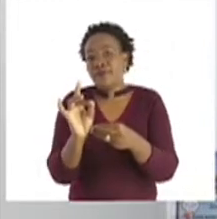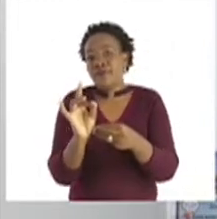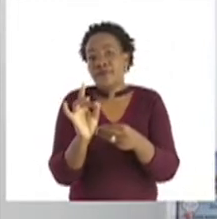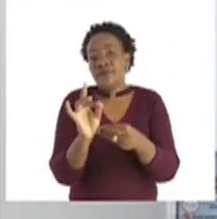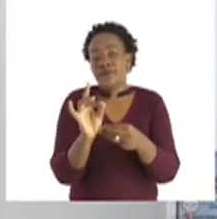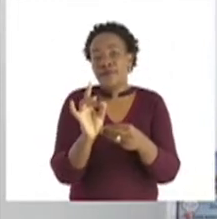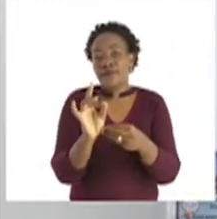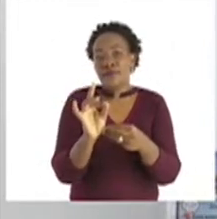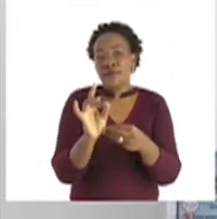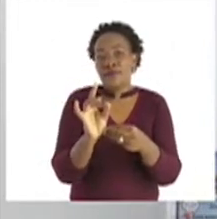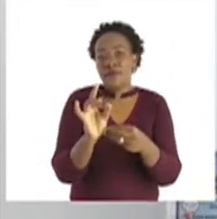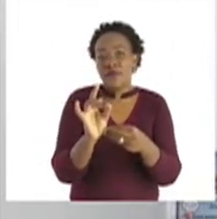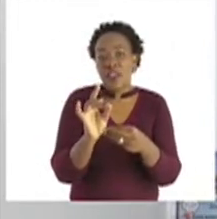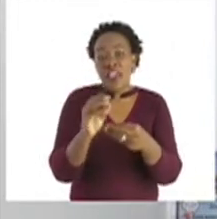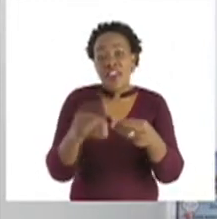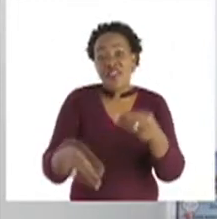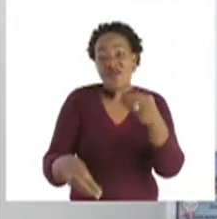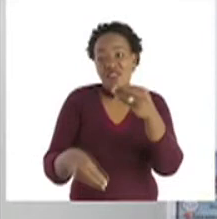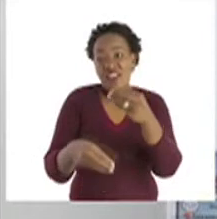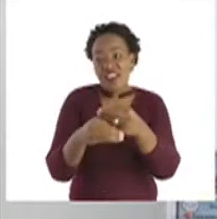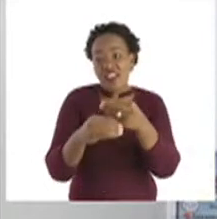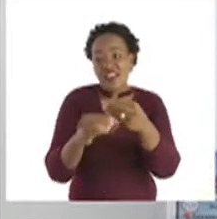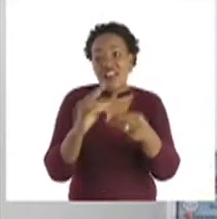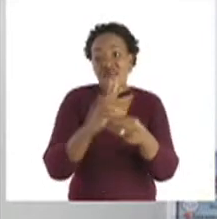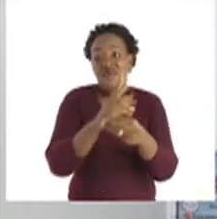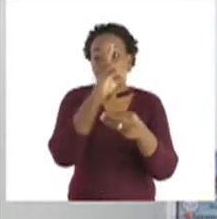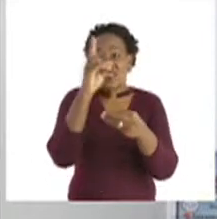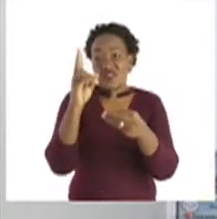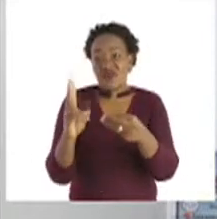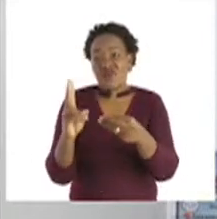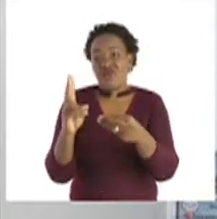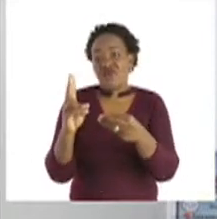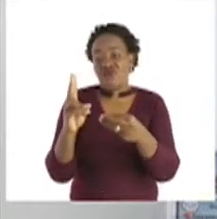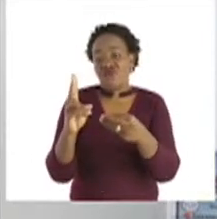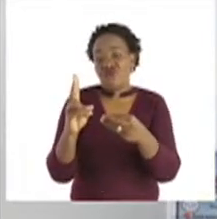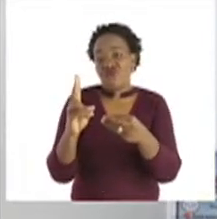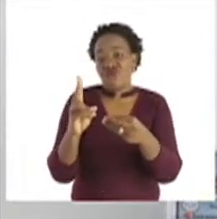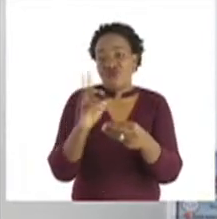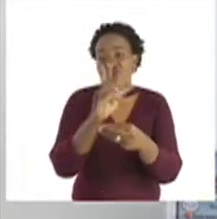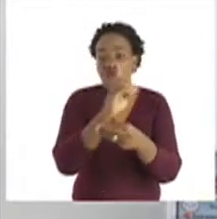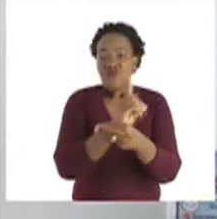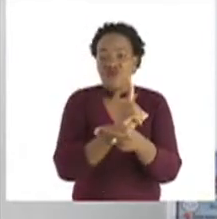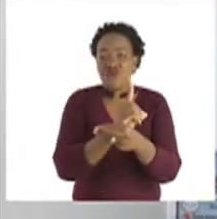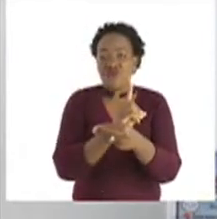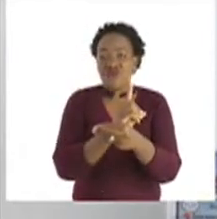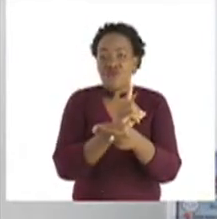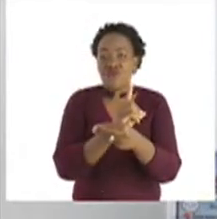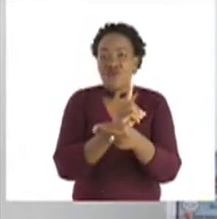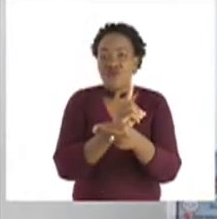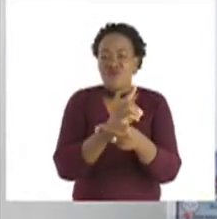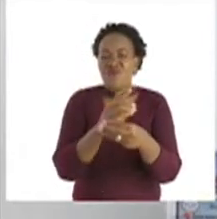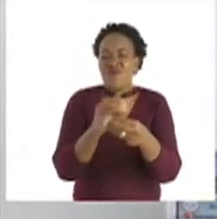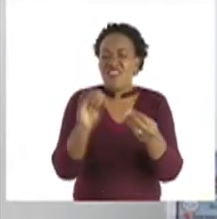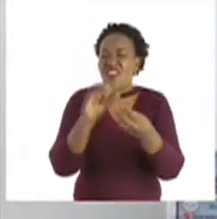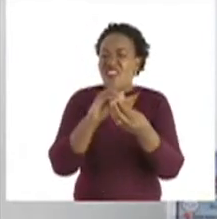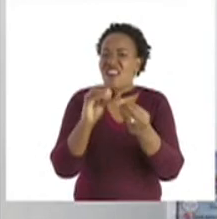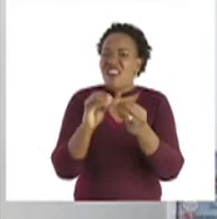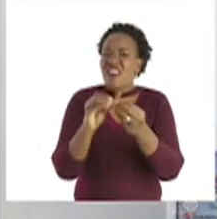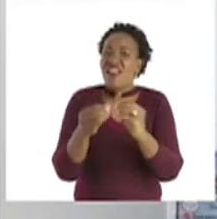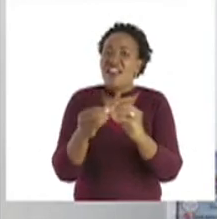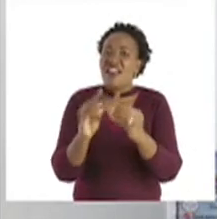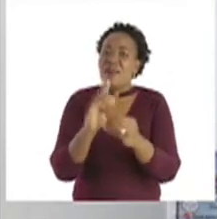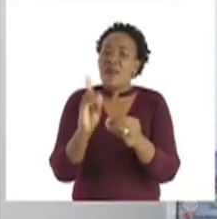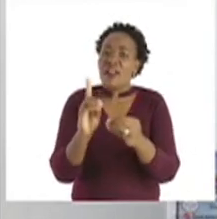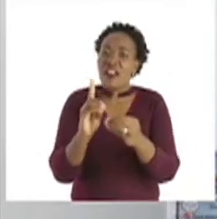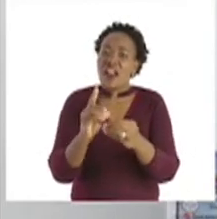Then, 8 to, which number here? So, we say 8